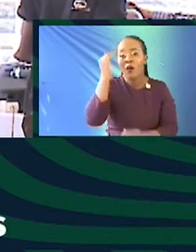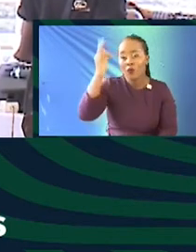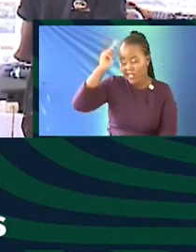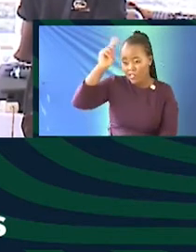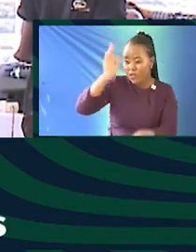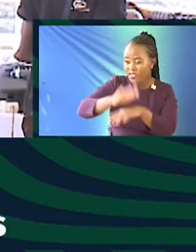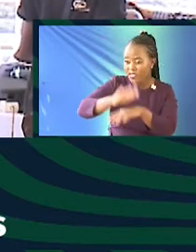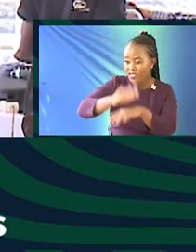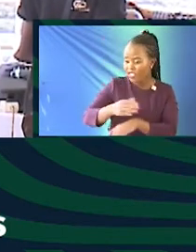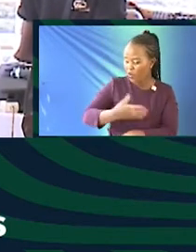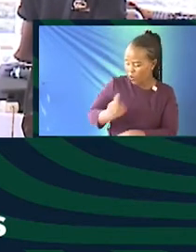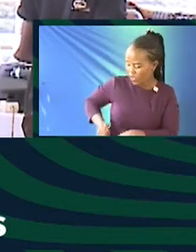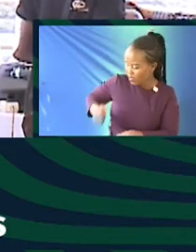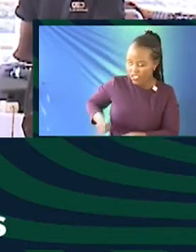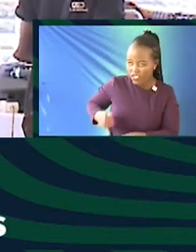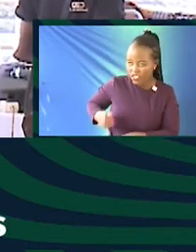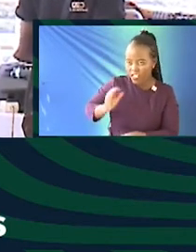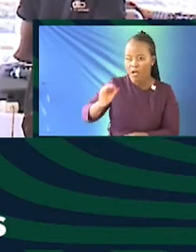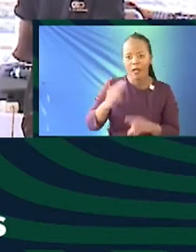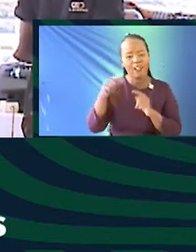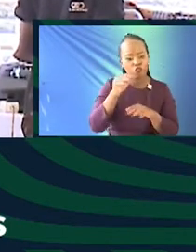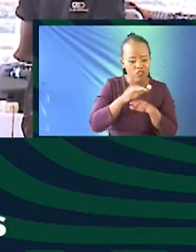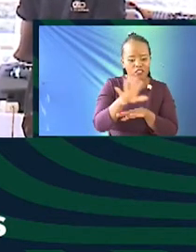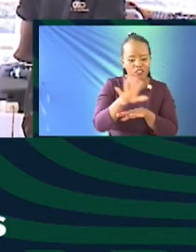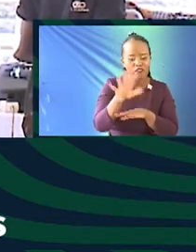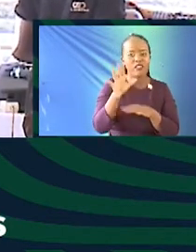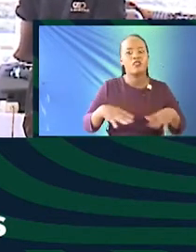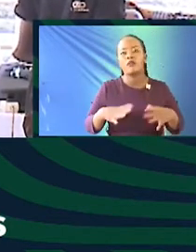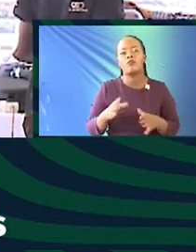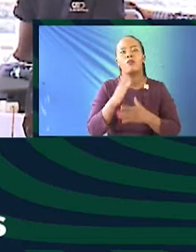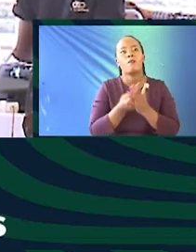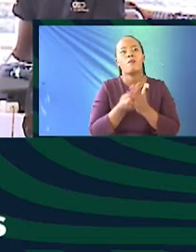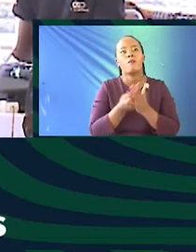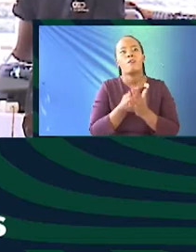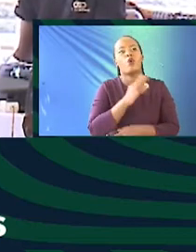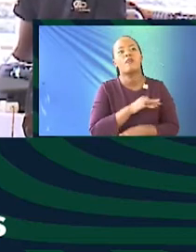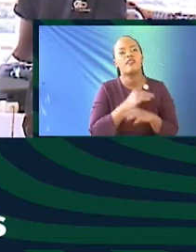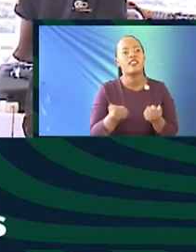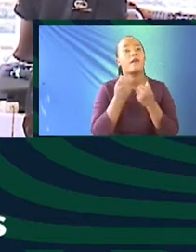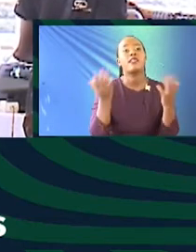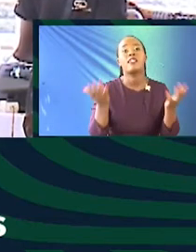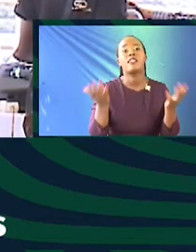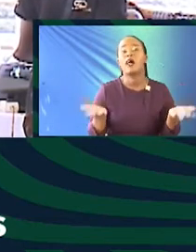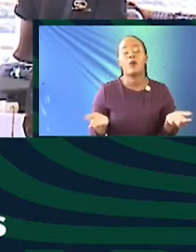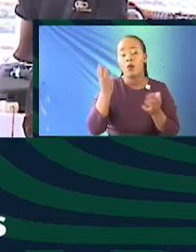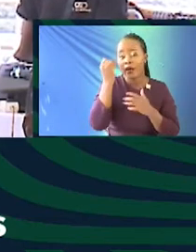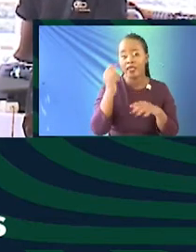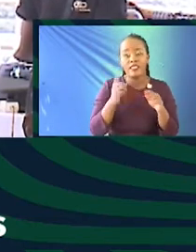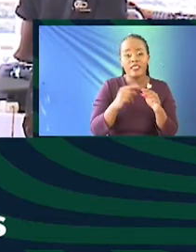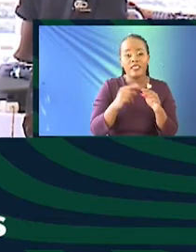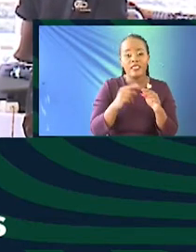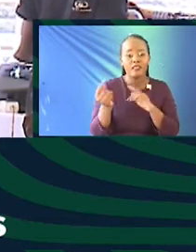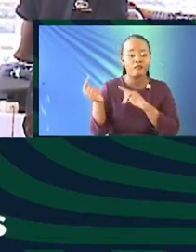not on your own. You're investing in the community. How do you plow back some of these benefits so that it doesn't get into your company